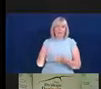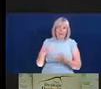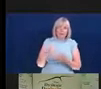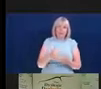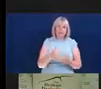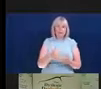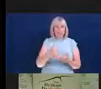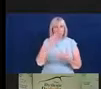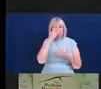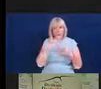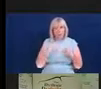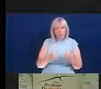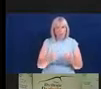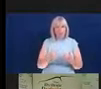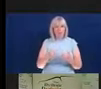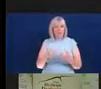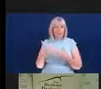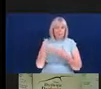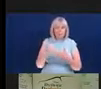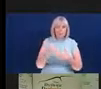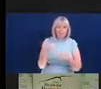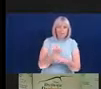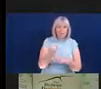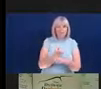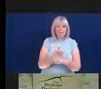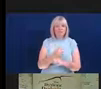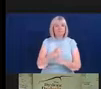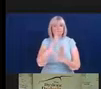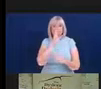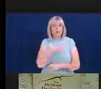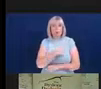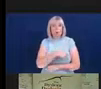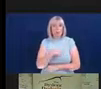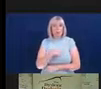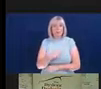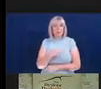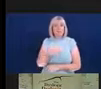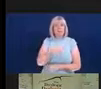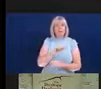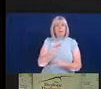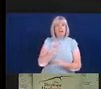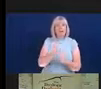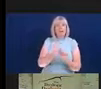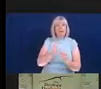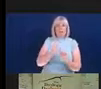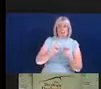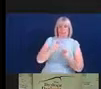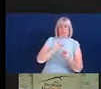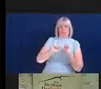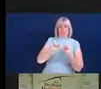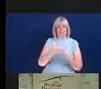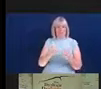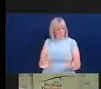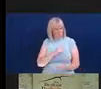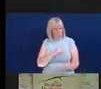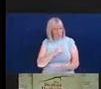I don't know why every company isn't going for it. One thing to remember is when you have a new starter, if you need to go for access to